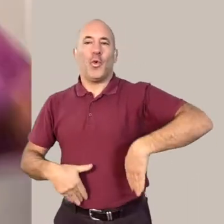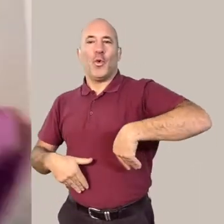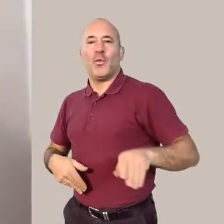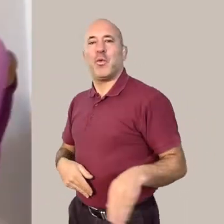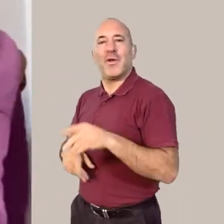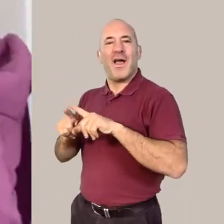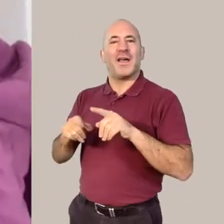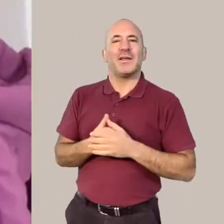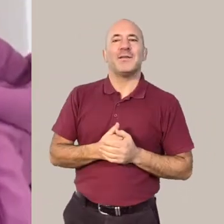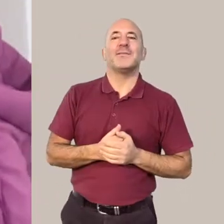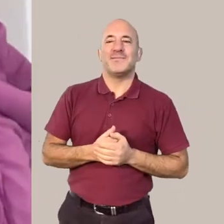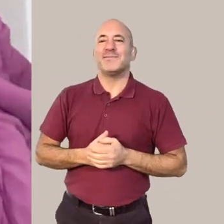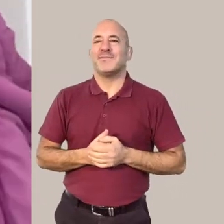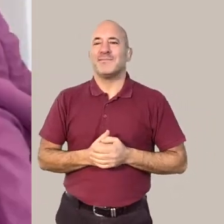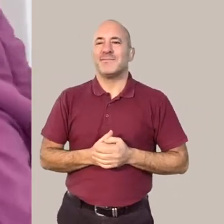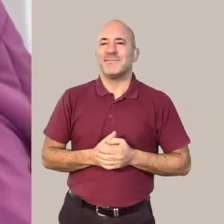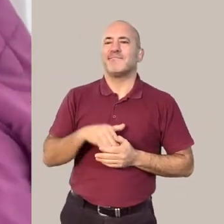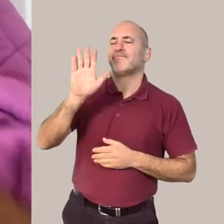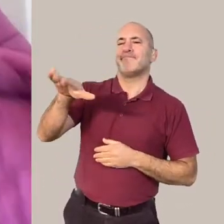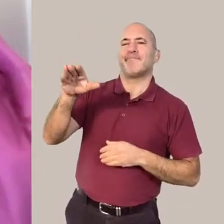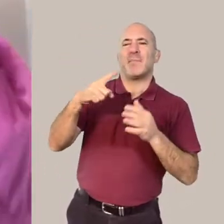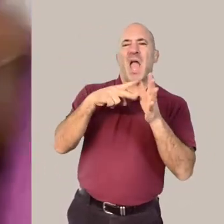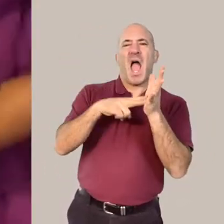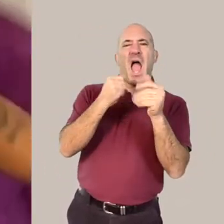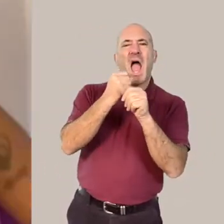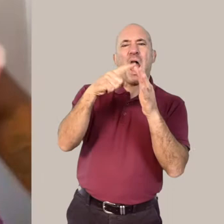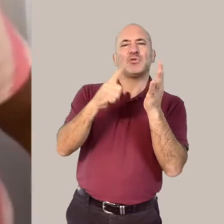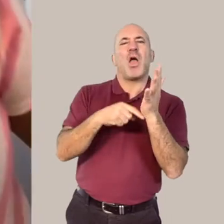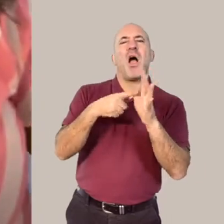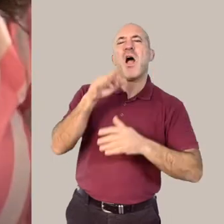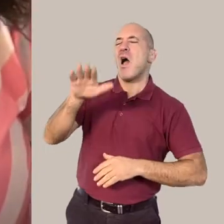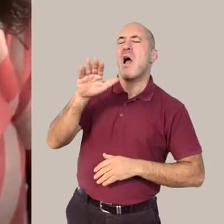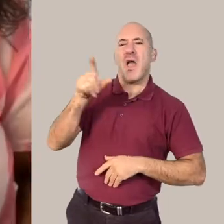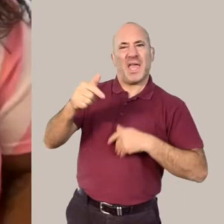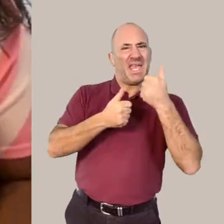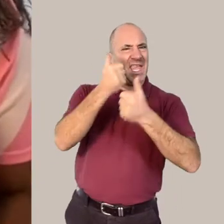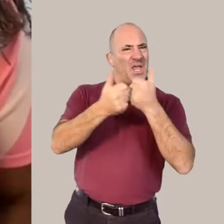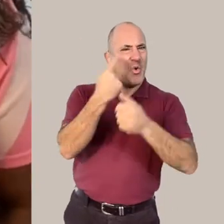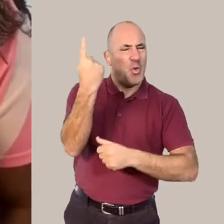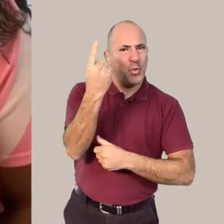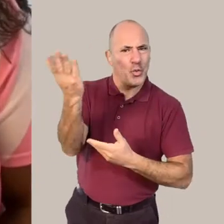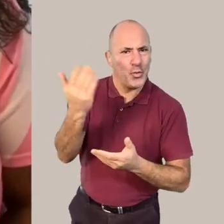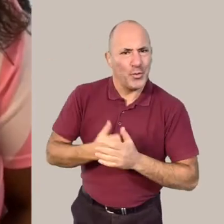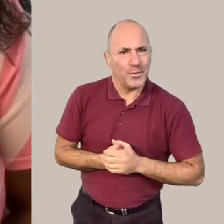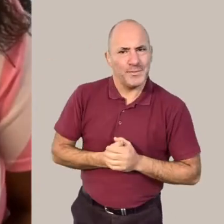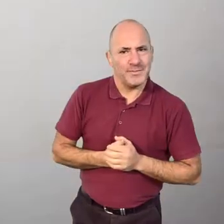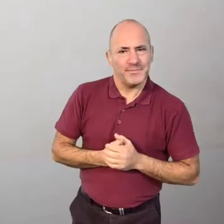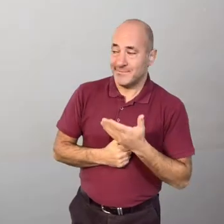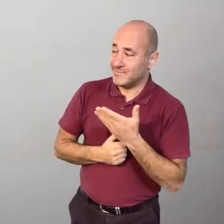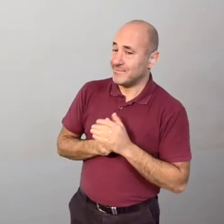to blow in the wind. Now, Angela what would your hero have?